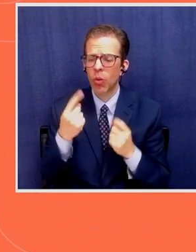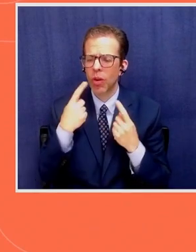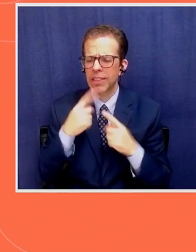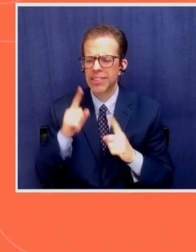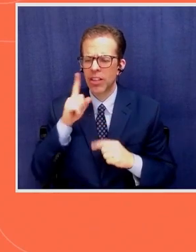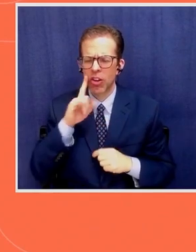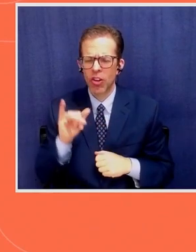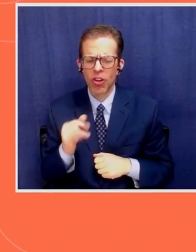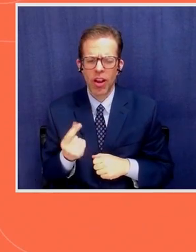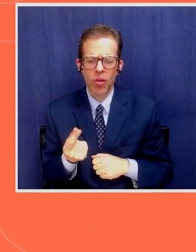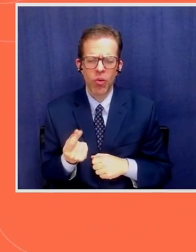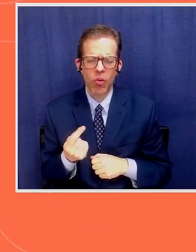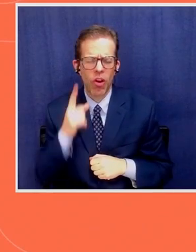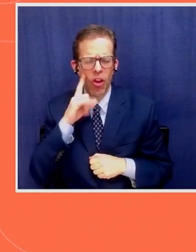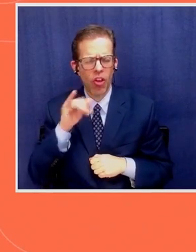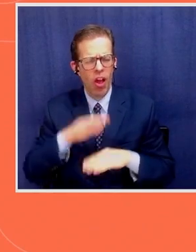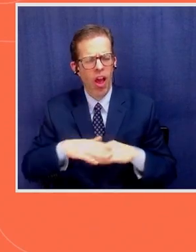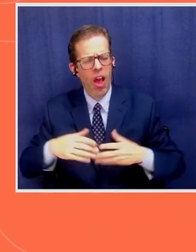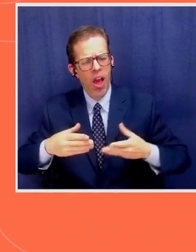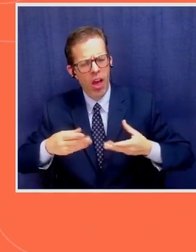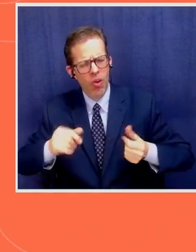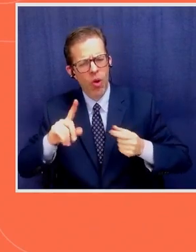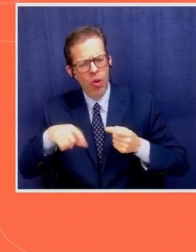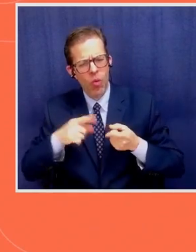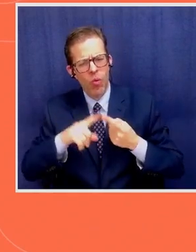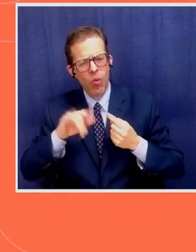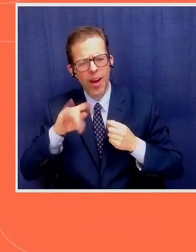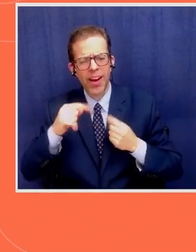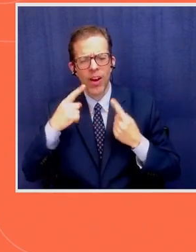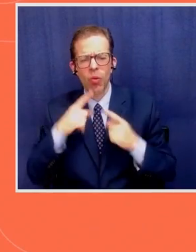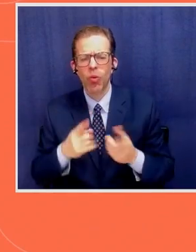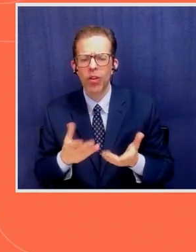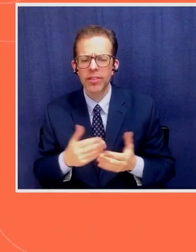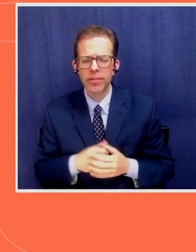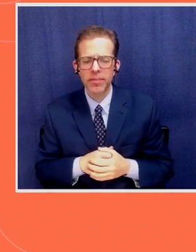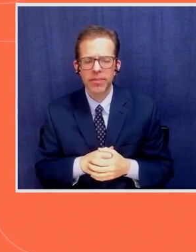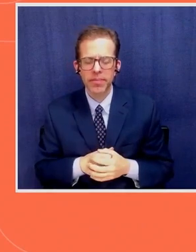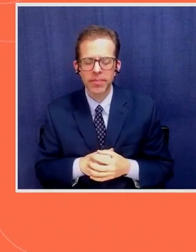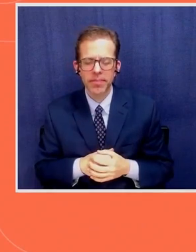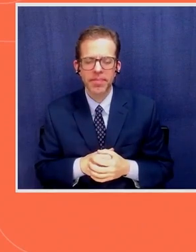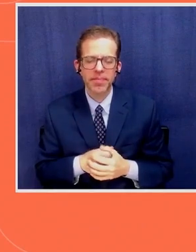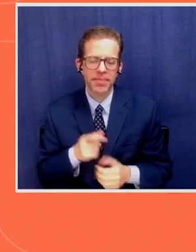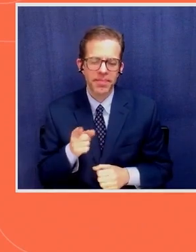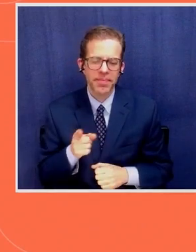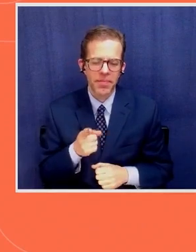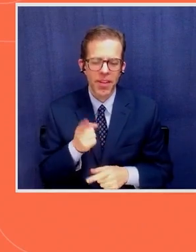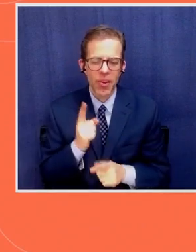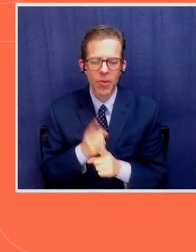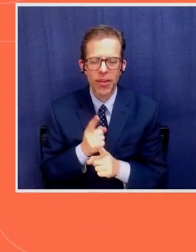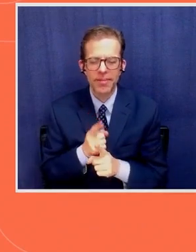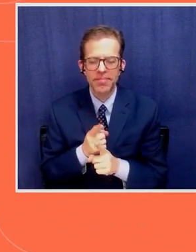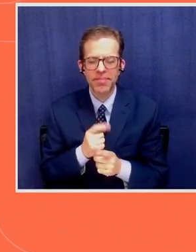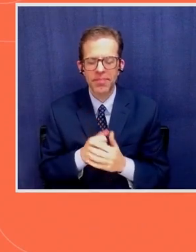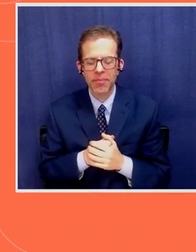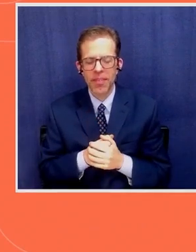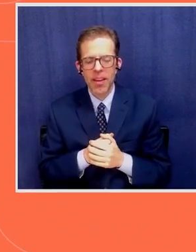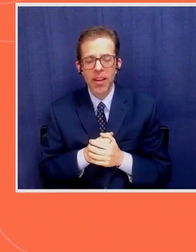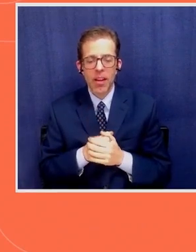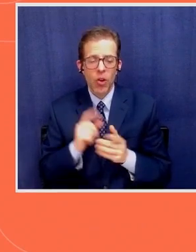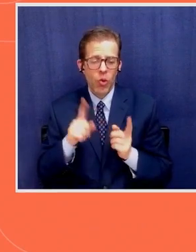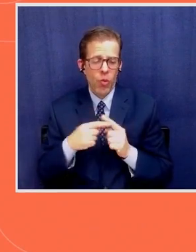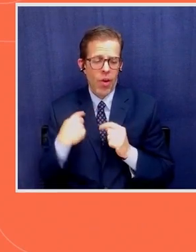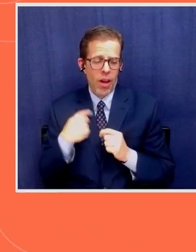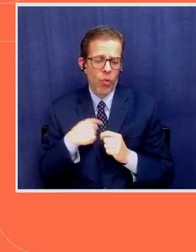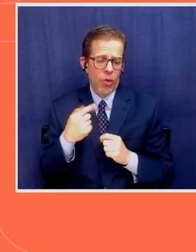What does this look like on the ground when it works? Right. So I think when we're able to give communities and local